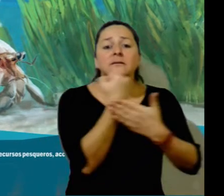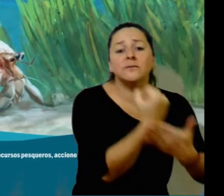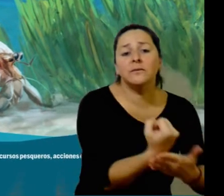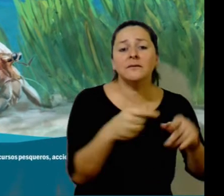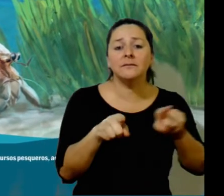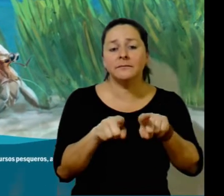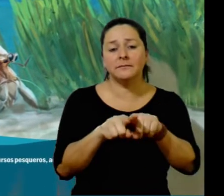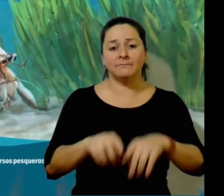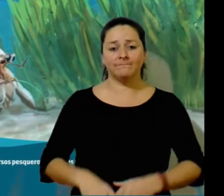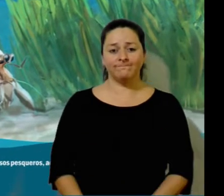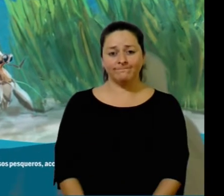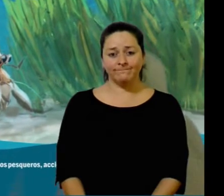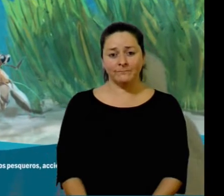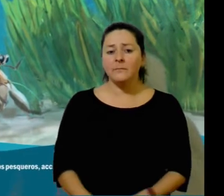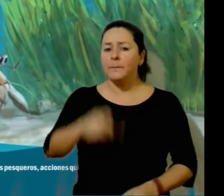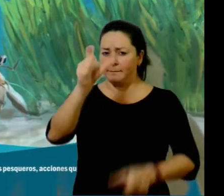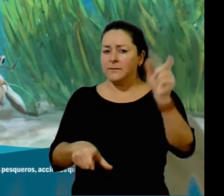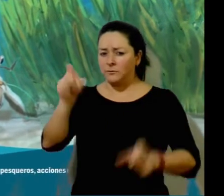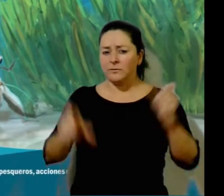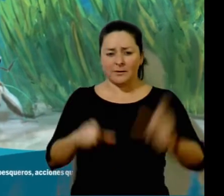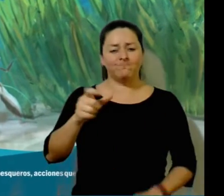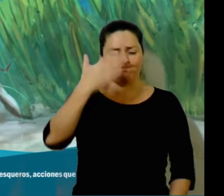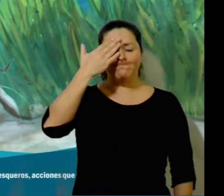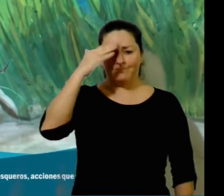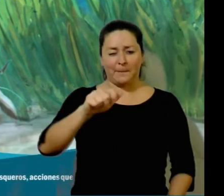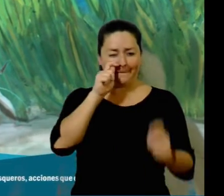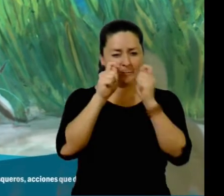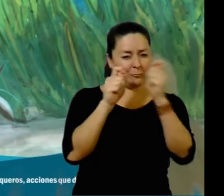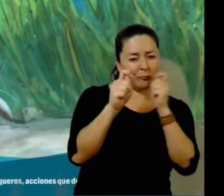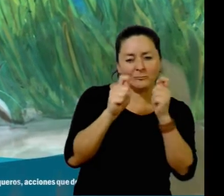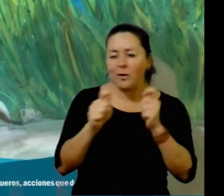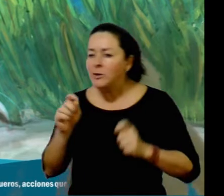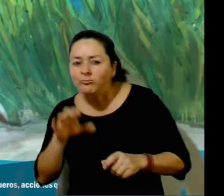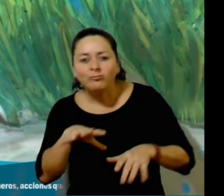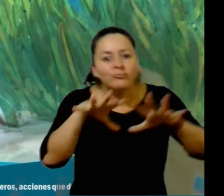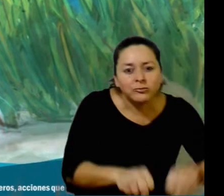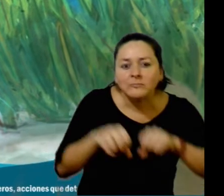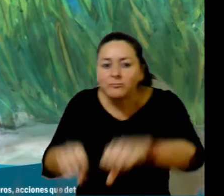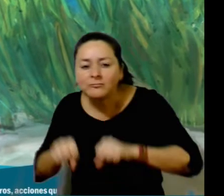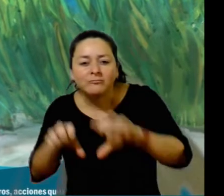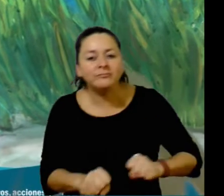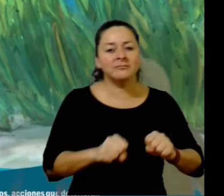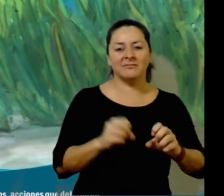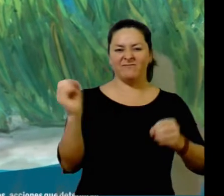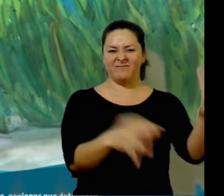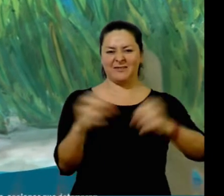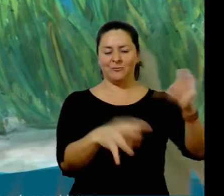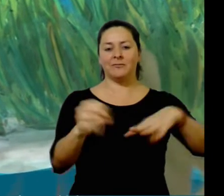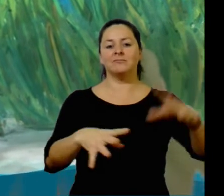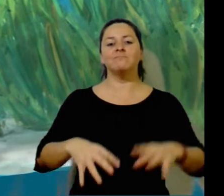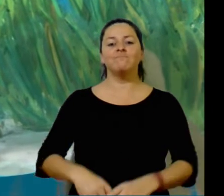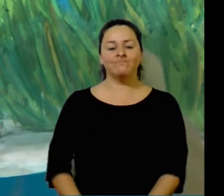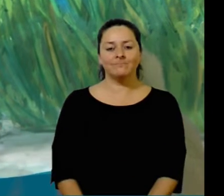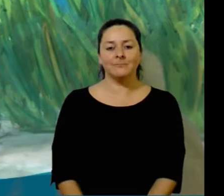escape. But Hun and Midas know that humans are dangerous to all life in the ocean because of their noisy, destructive